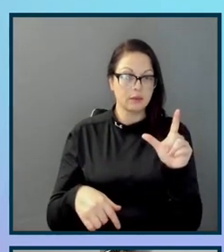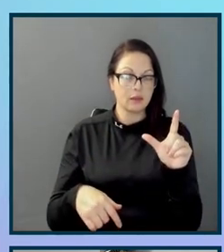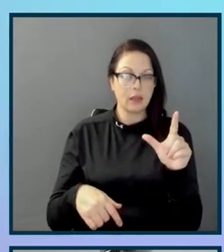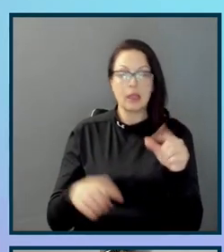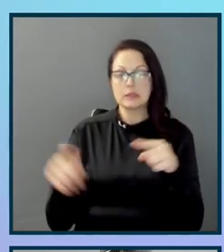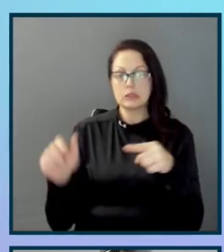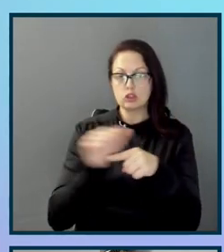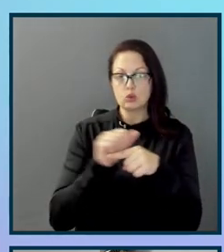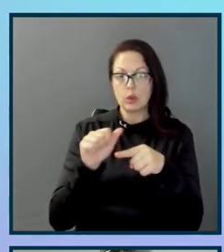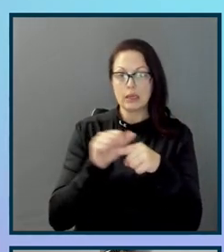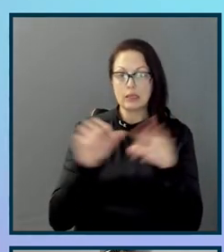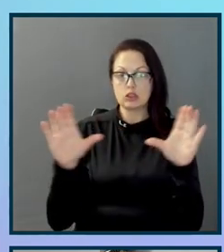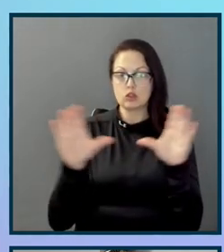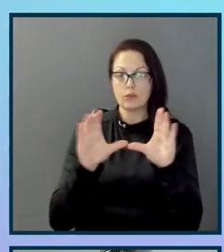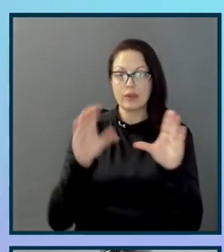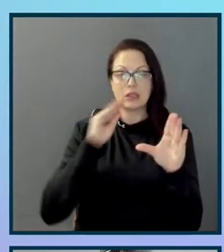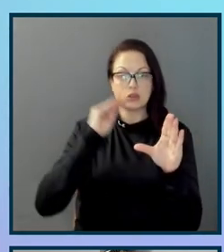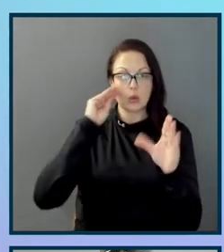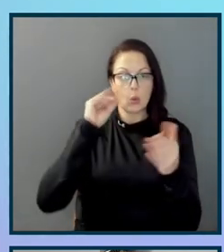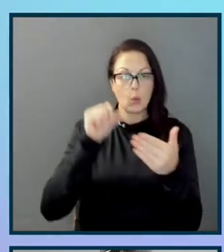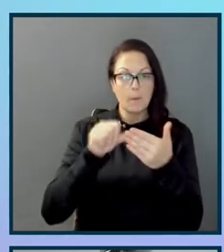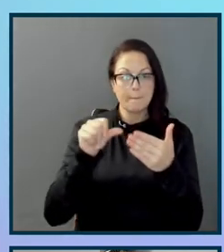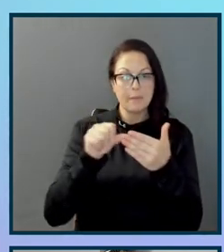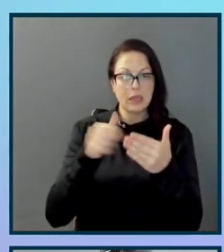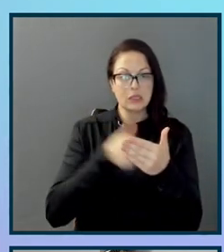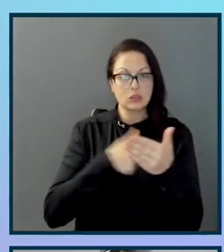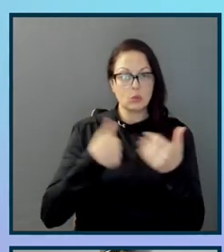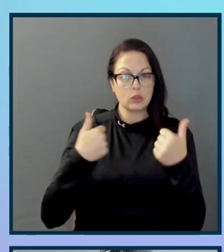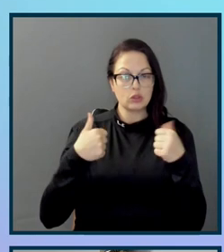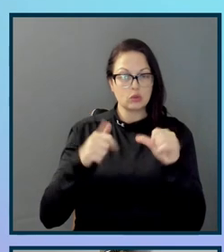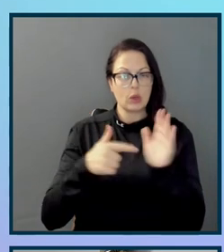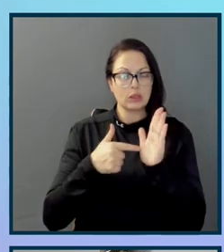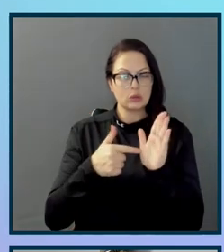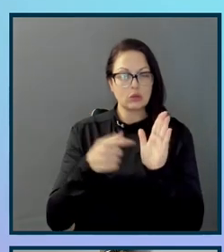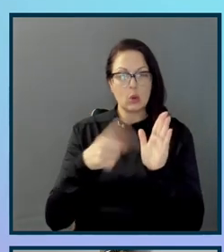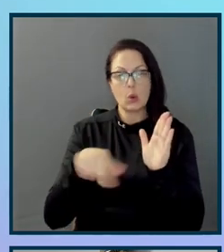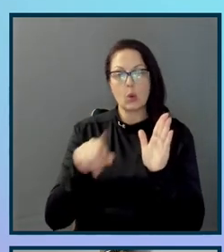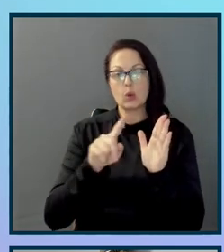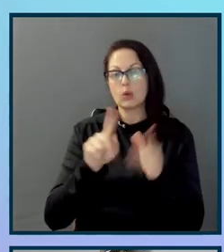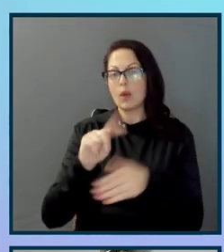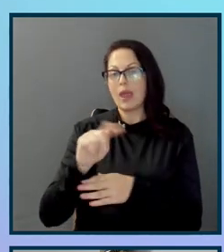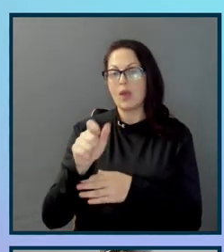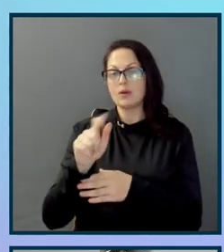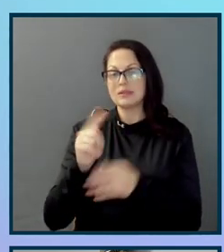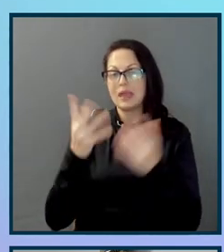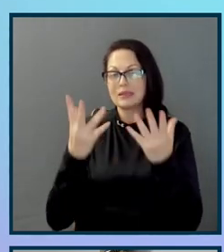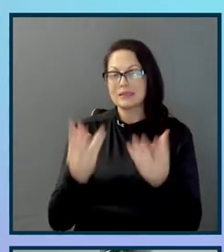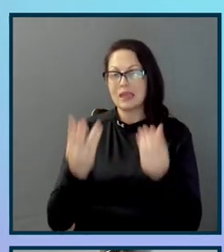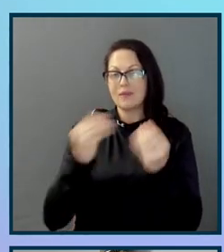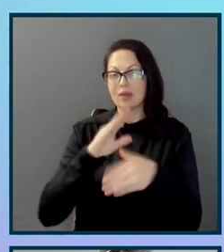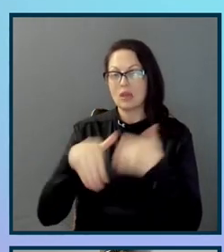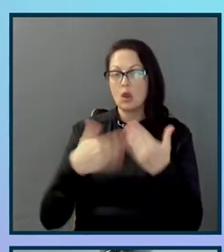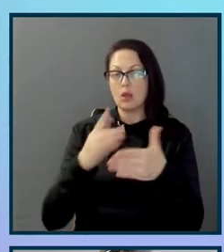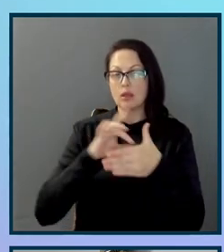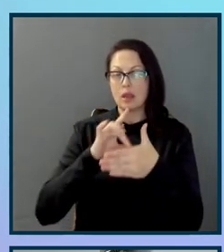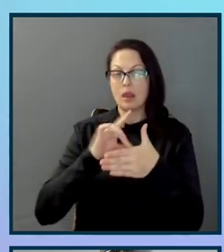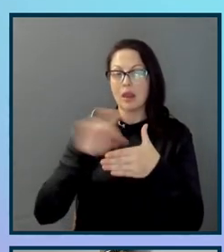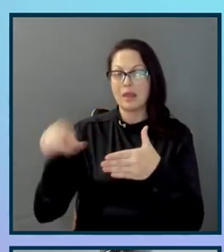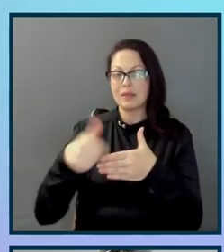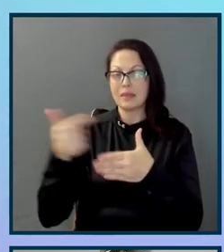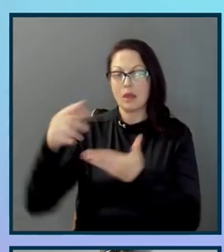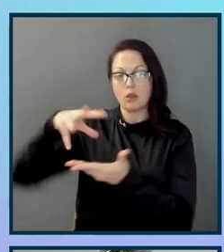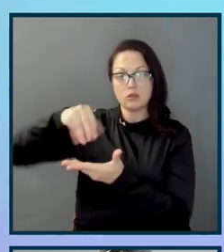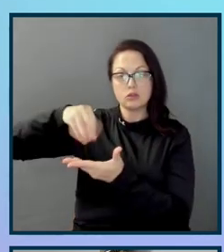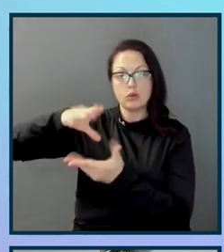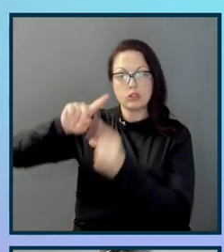training and certification homepage. We were trying to show you how text heavy all of the content is. And then the other screenshot is just